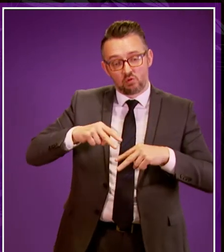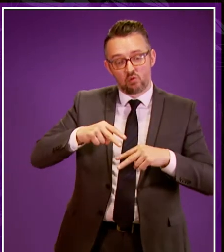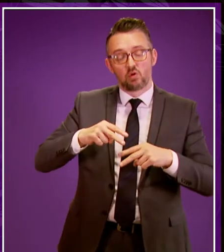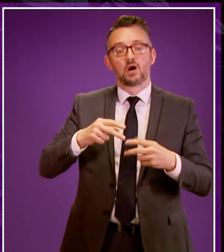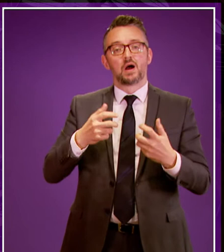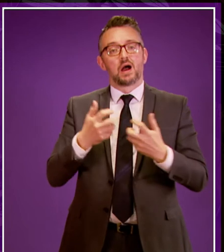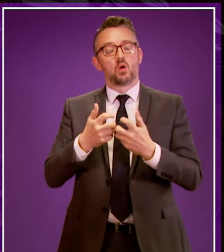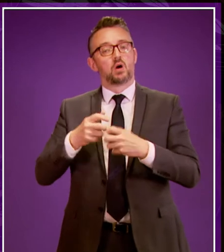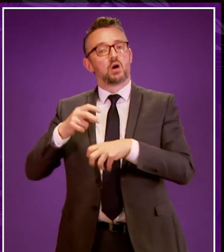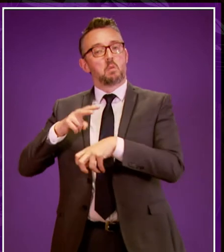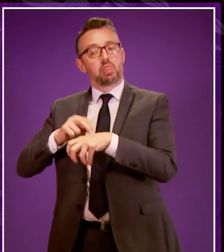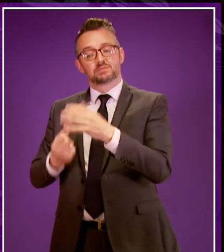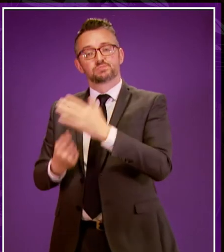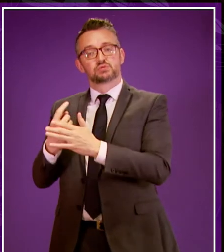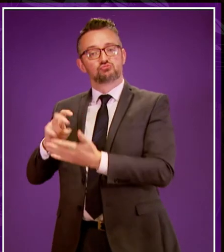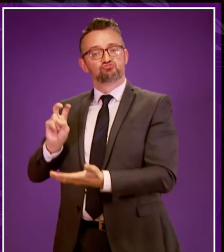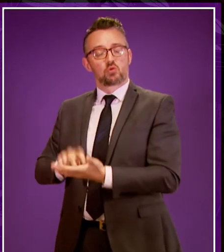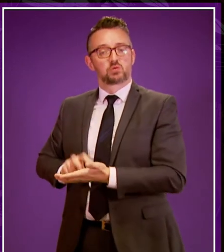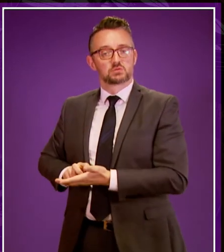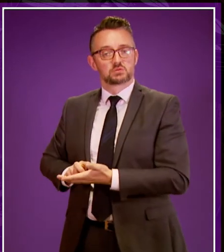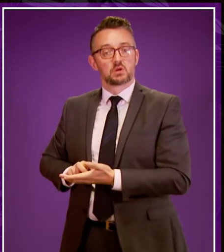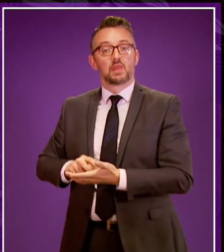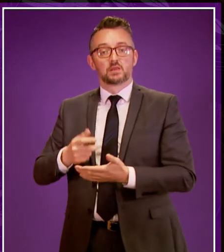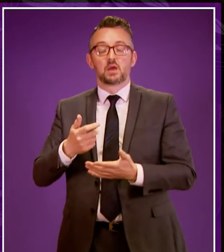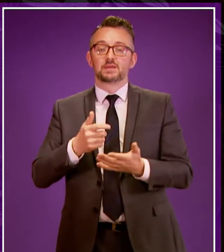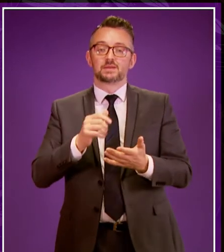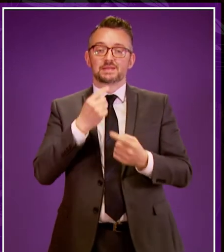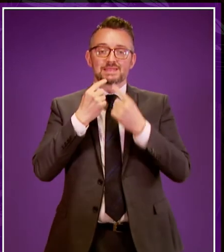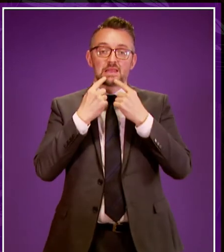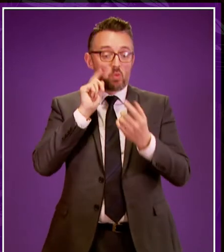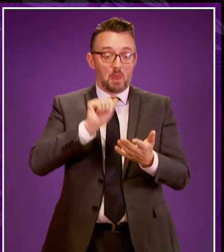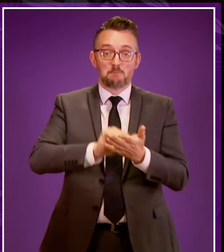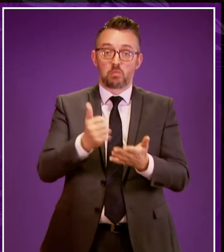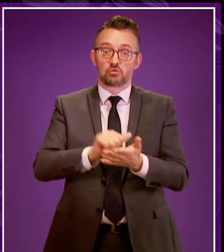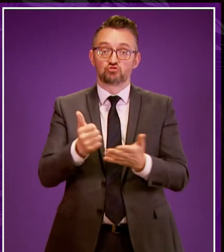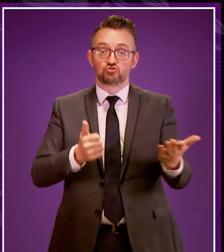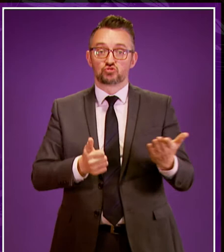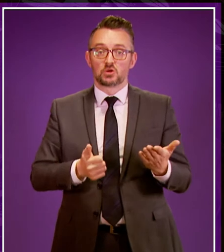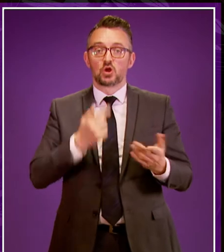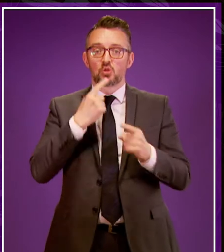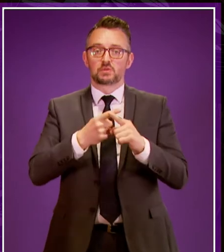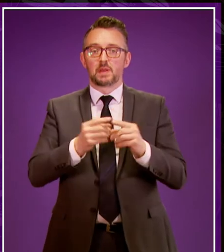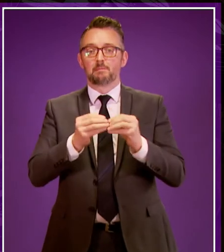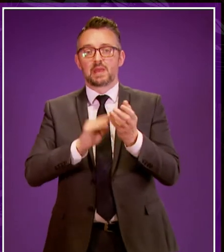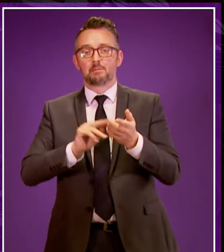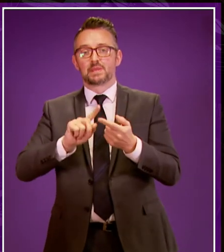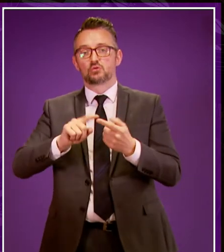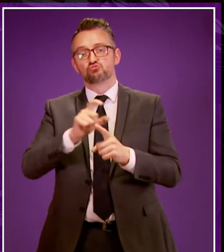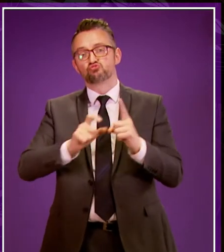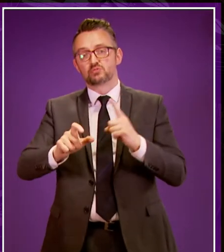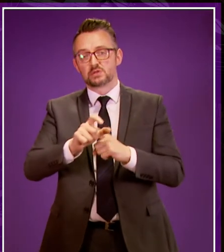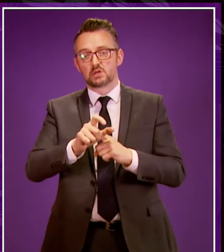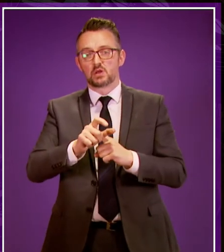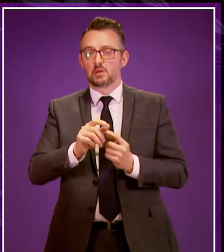record police incidents and regularly publish data concerning the engagement of the BME community with Police Scotland to